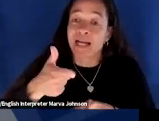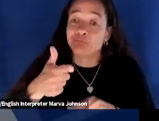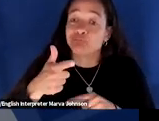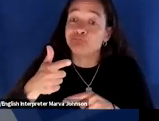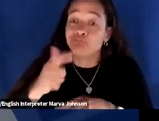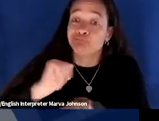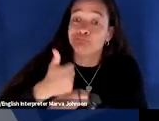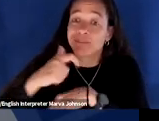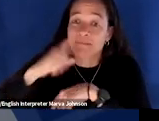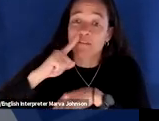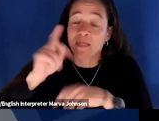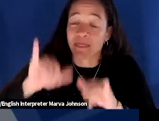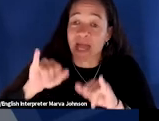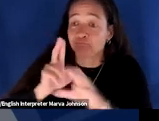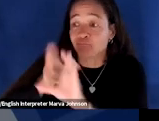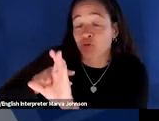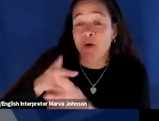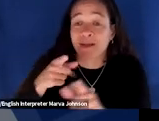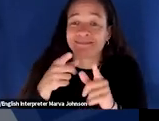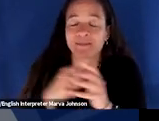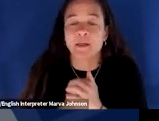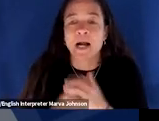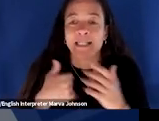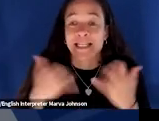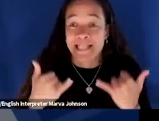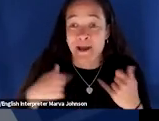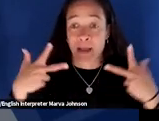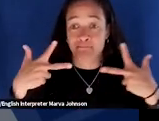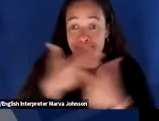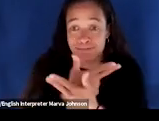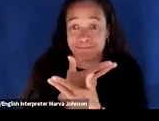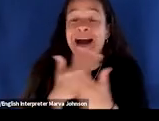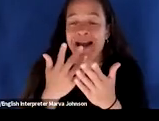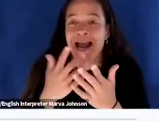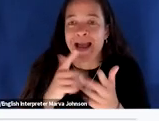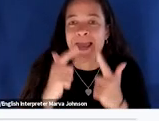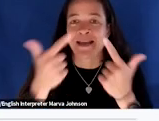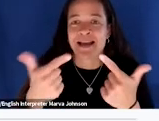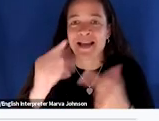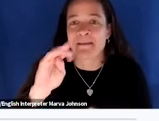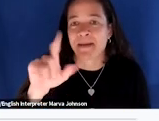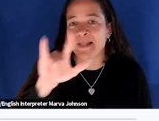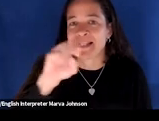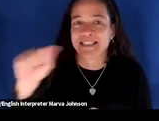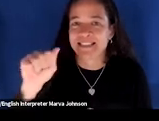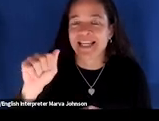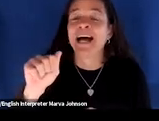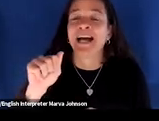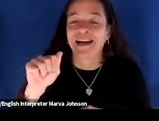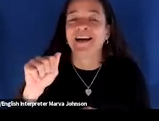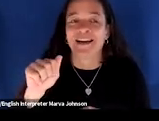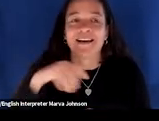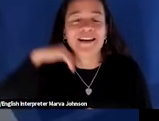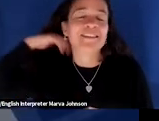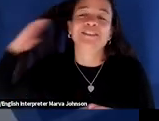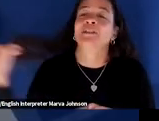allows all right i act at you a lot let me shut up here and hand it over to our good friend melissa ronzik you can see her bona fides right there she's taking